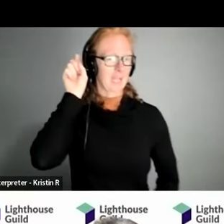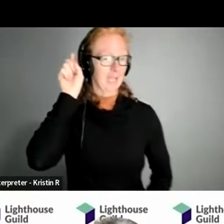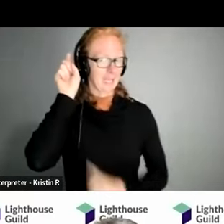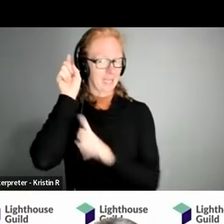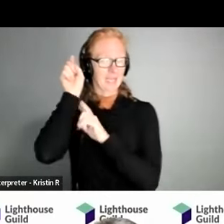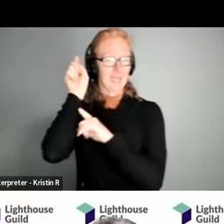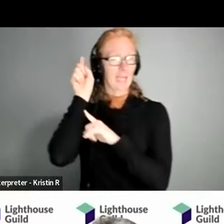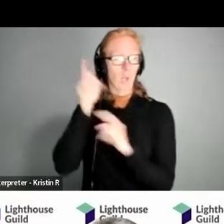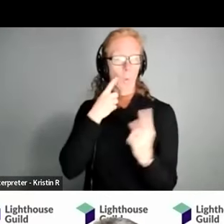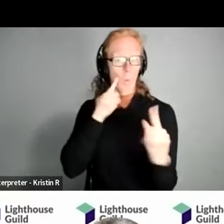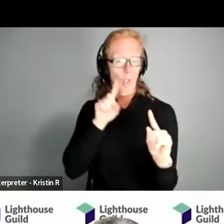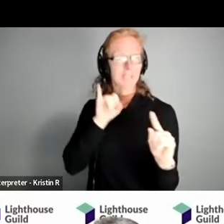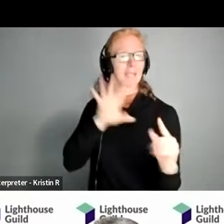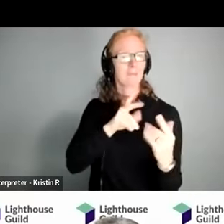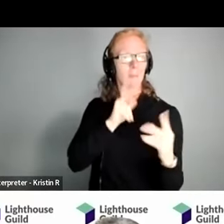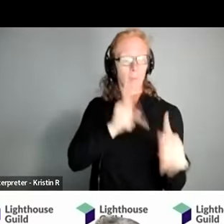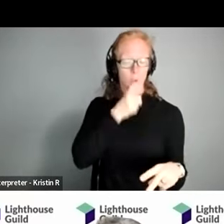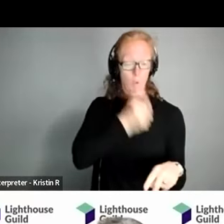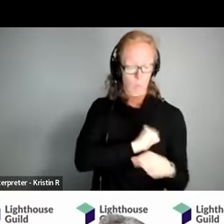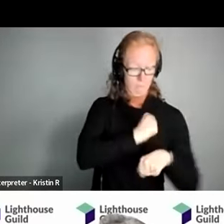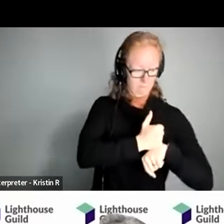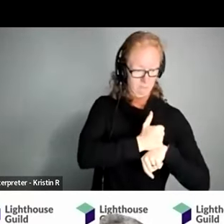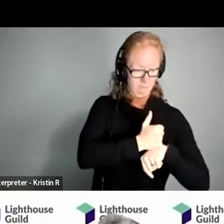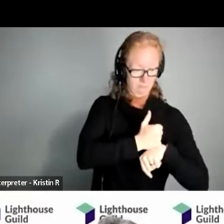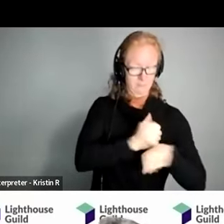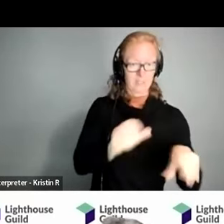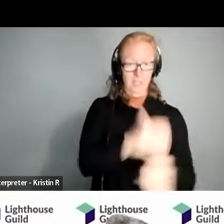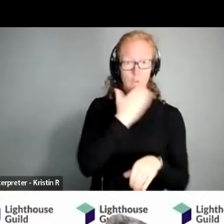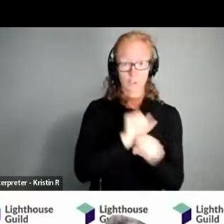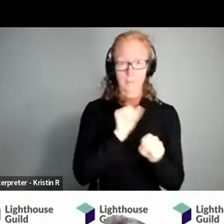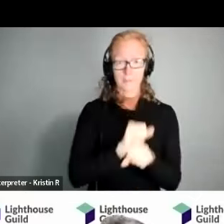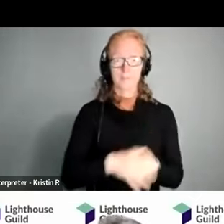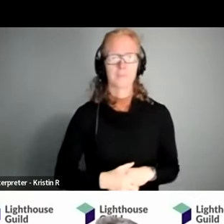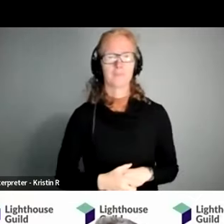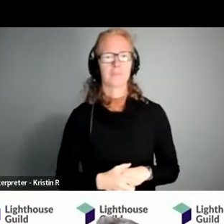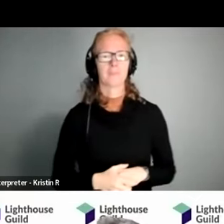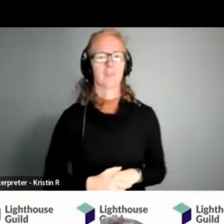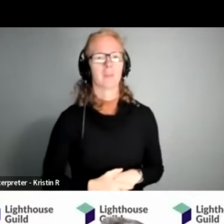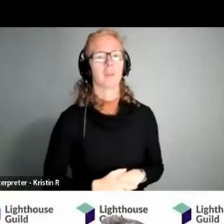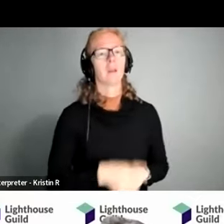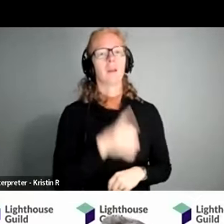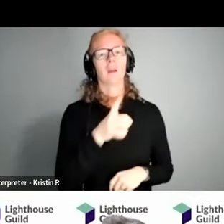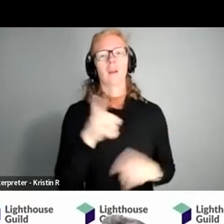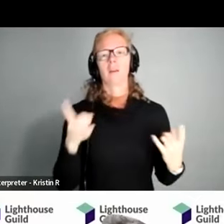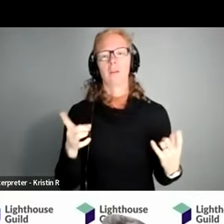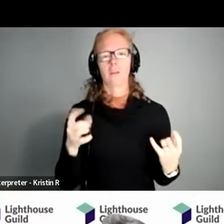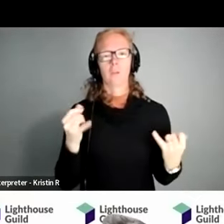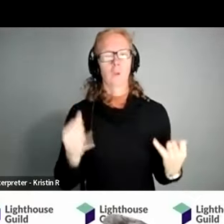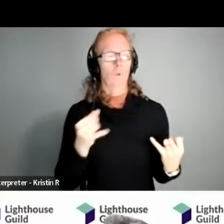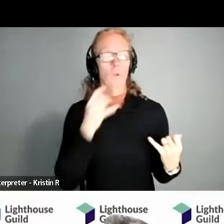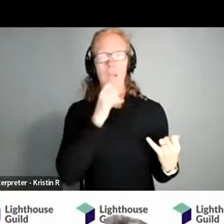programs them and so you want to go uh like i said in the presentation to a non-profit organization a